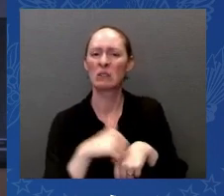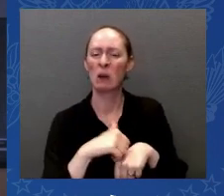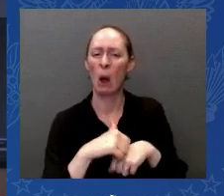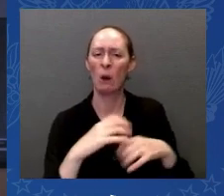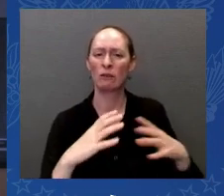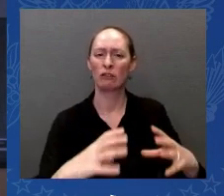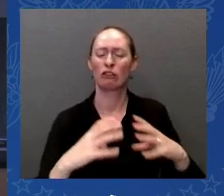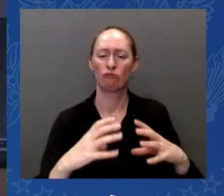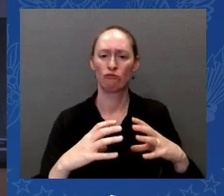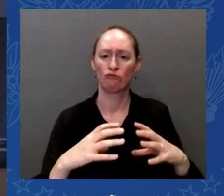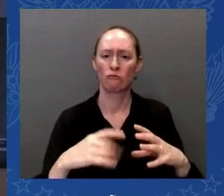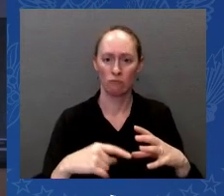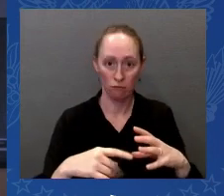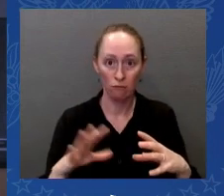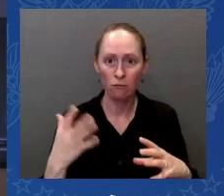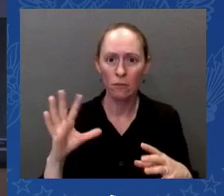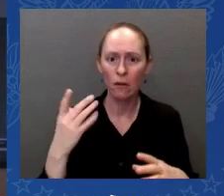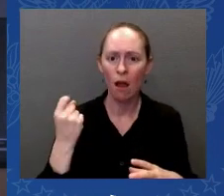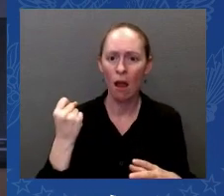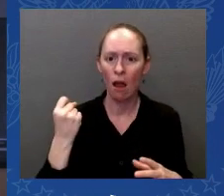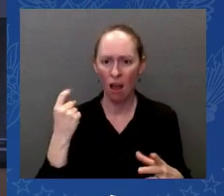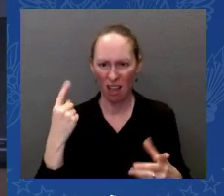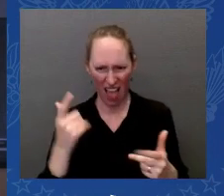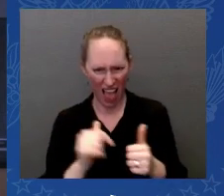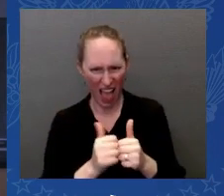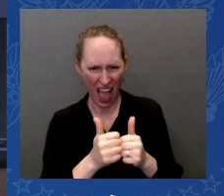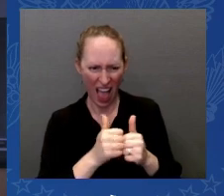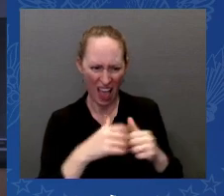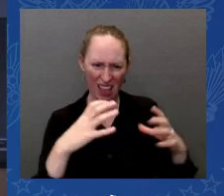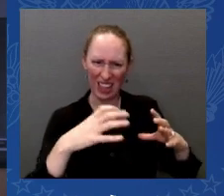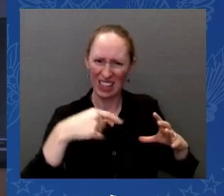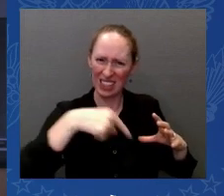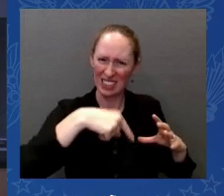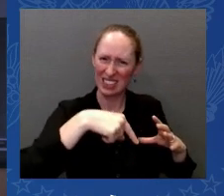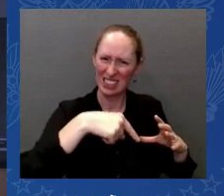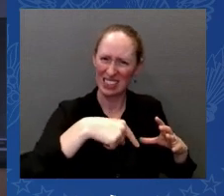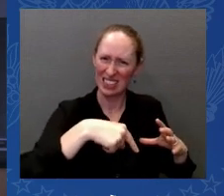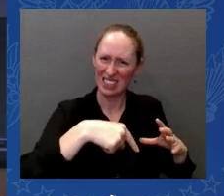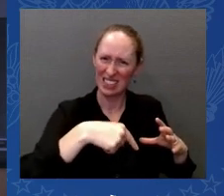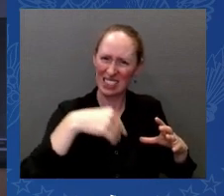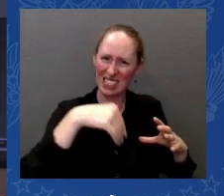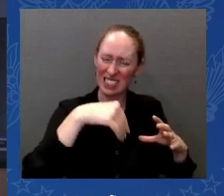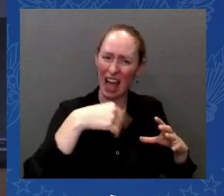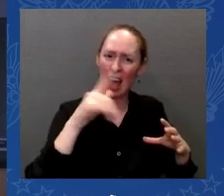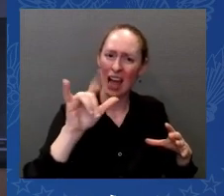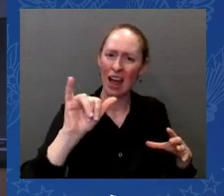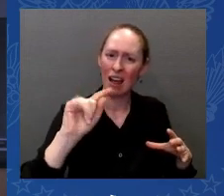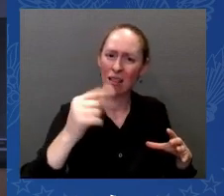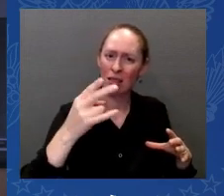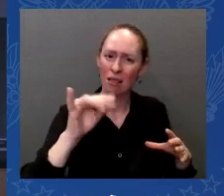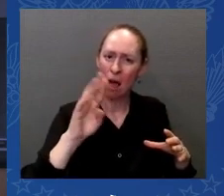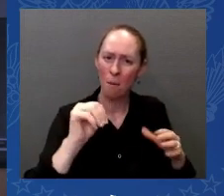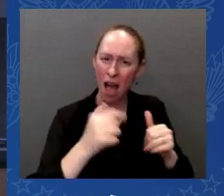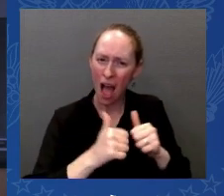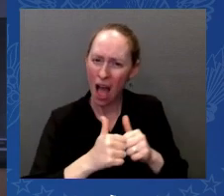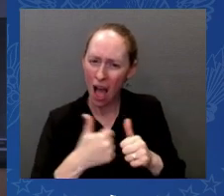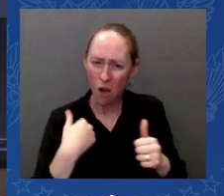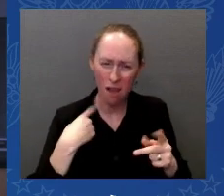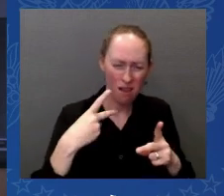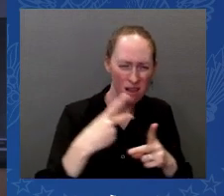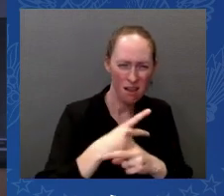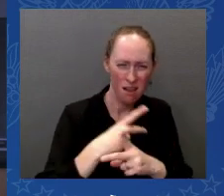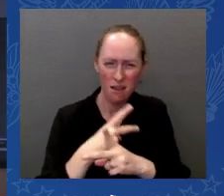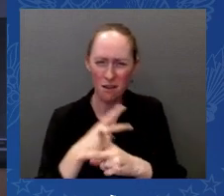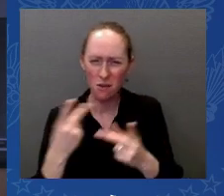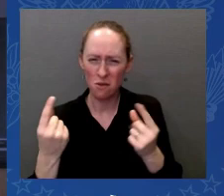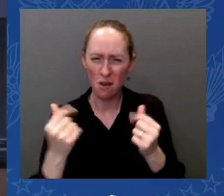competitive fashion. So over the past few years, we've been working to develop a ground-up new type of process that can make this